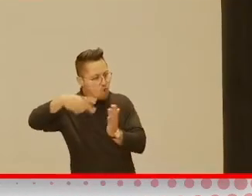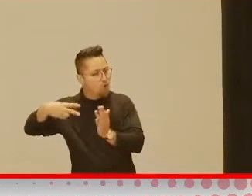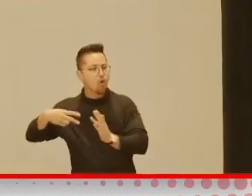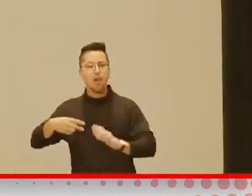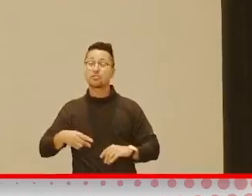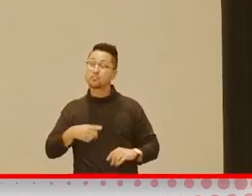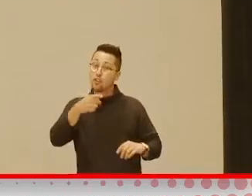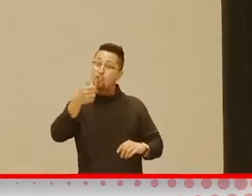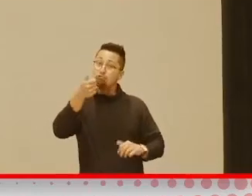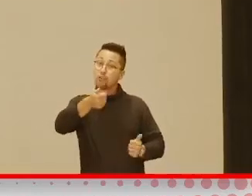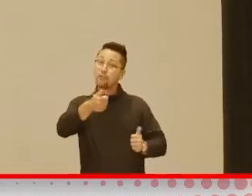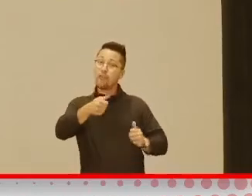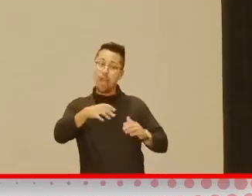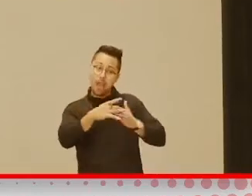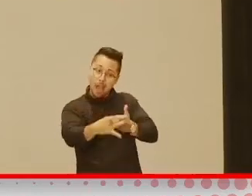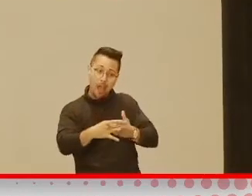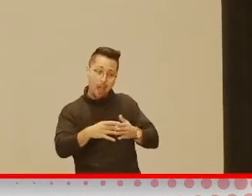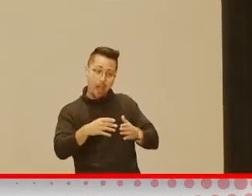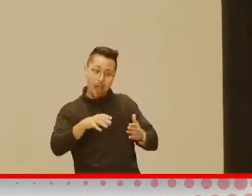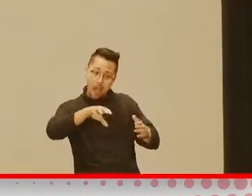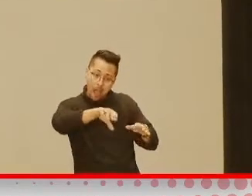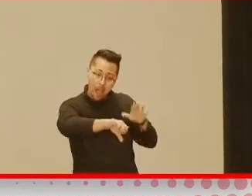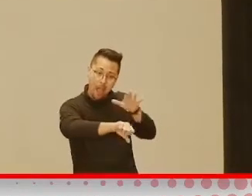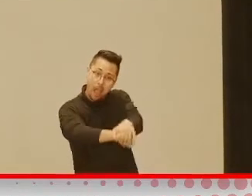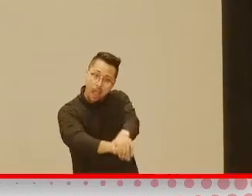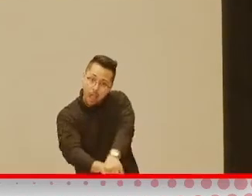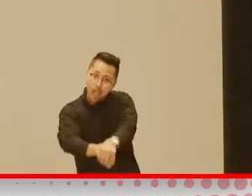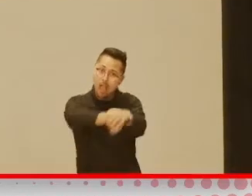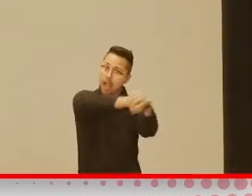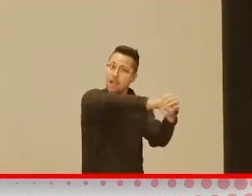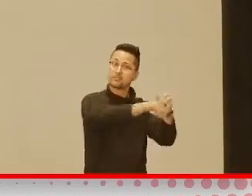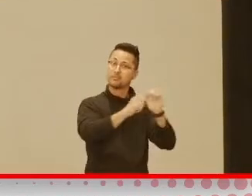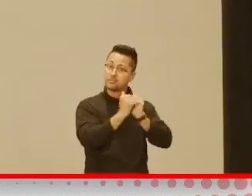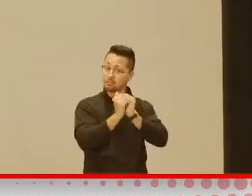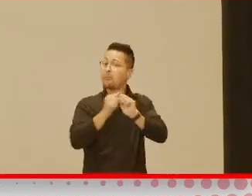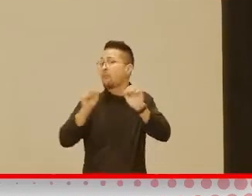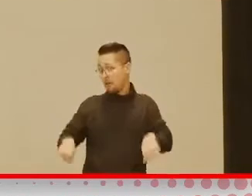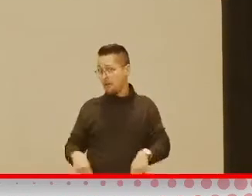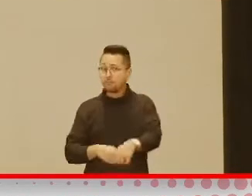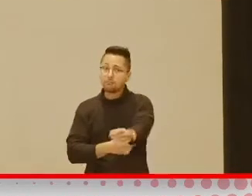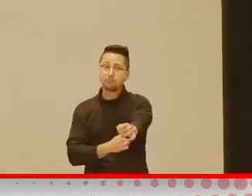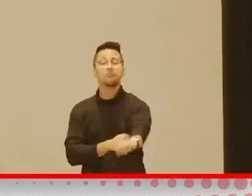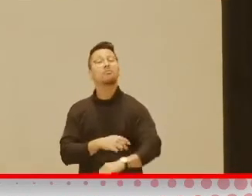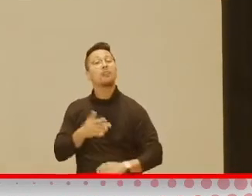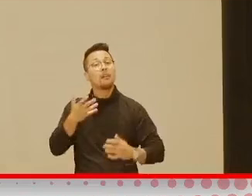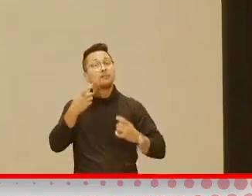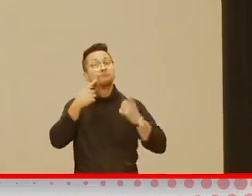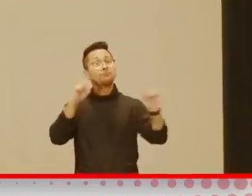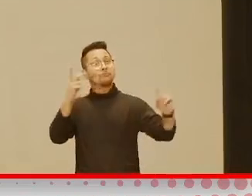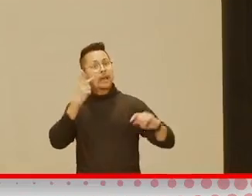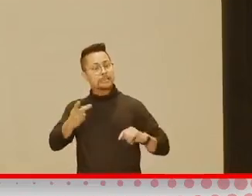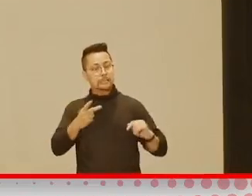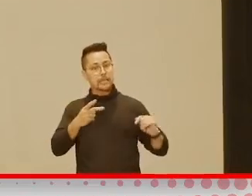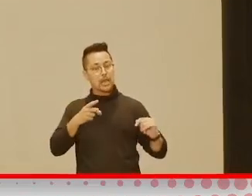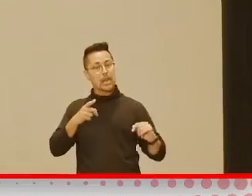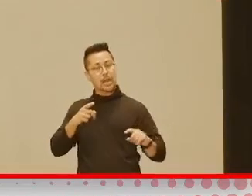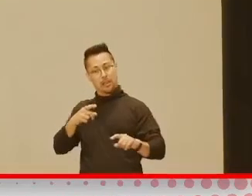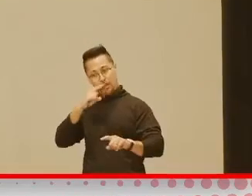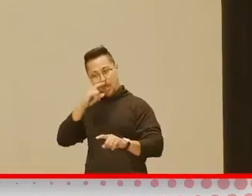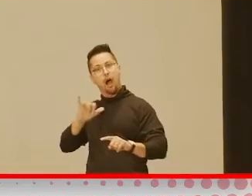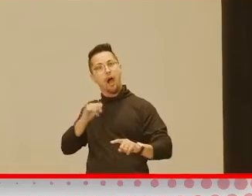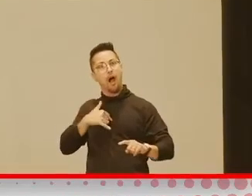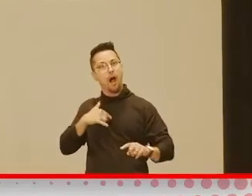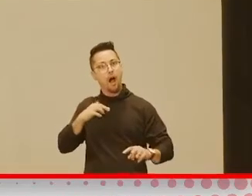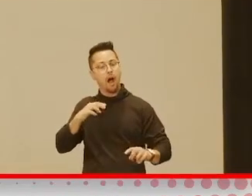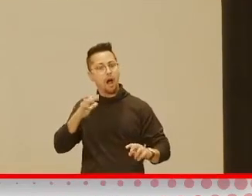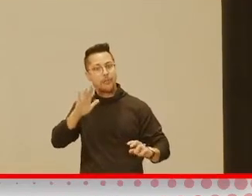grab their hand and turn that page with them. And, you know, once you start to see that and you see your child react when they get so